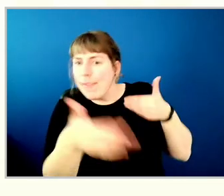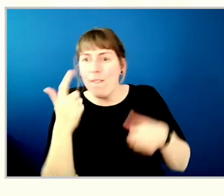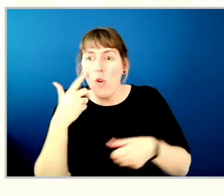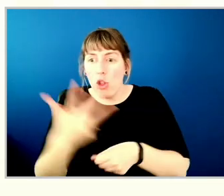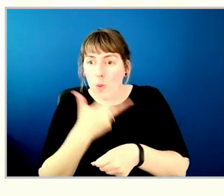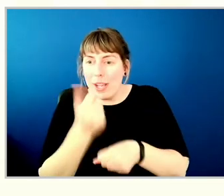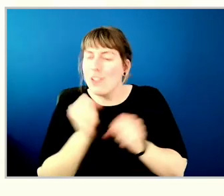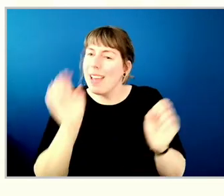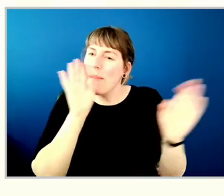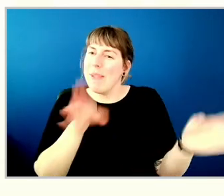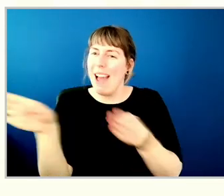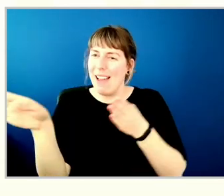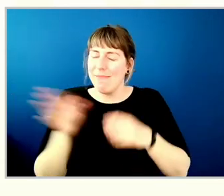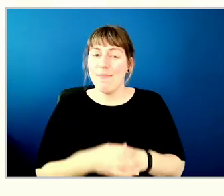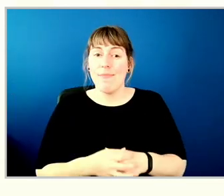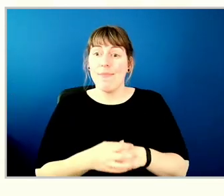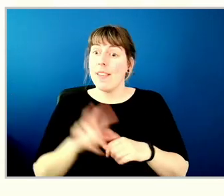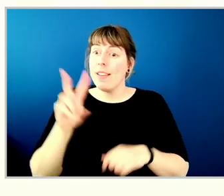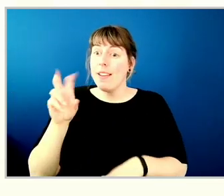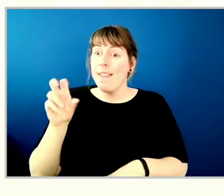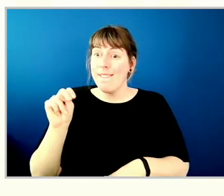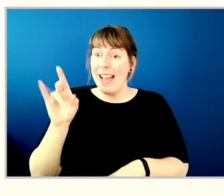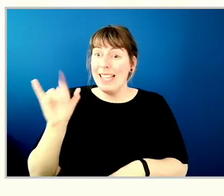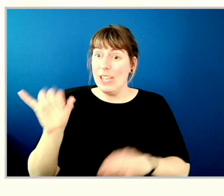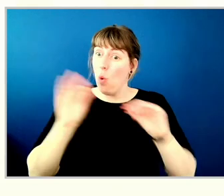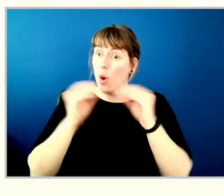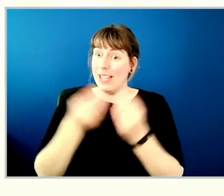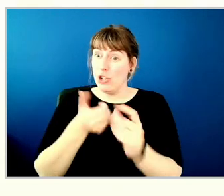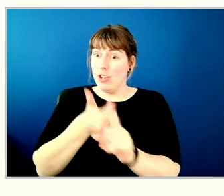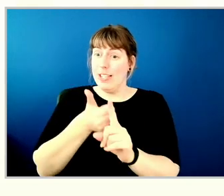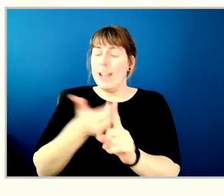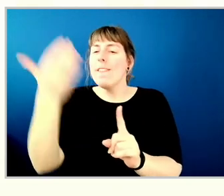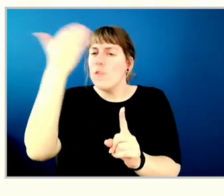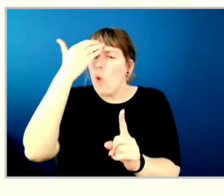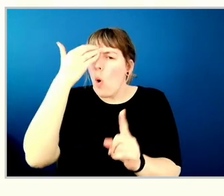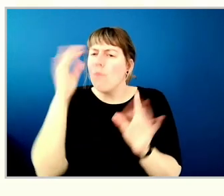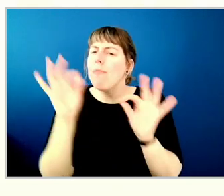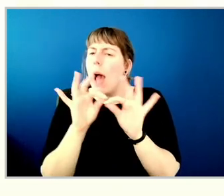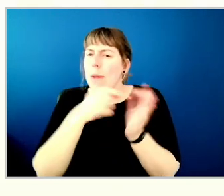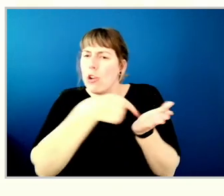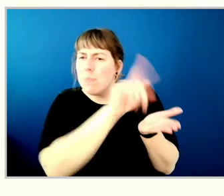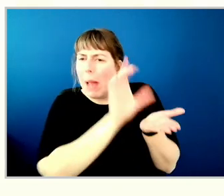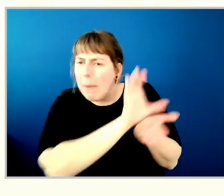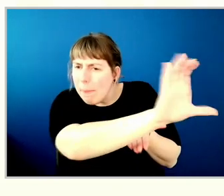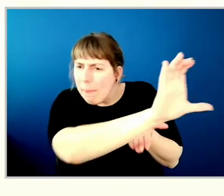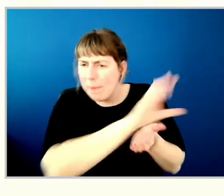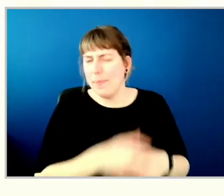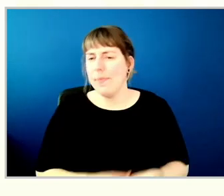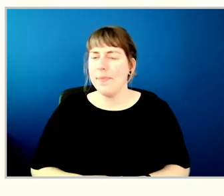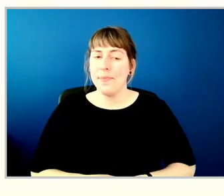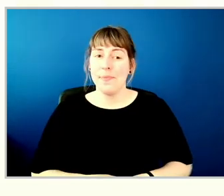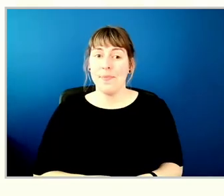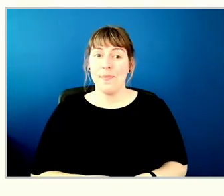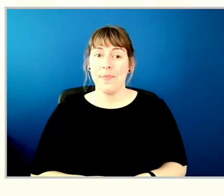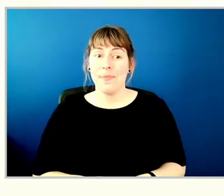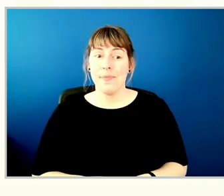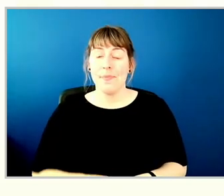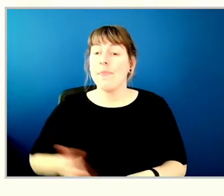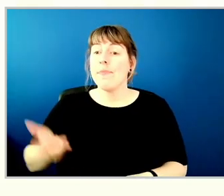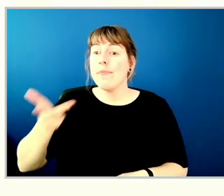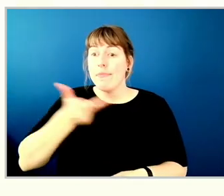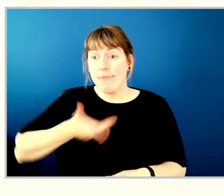and the organization Vancity would know what they needed to pay. And finally, when we looked at the